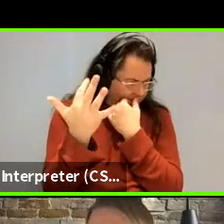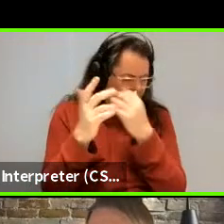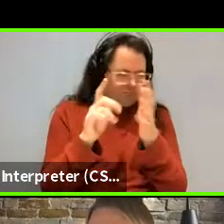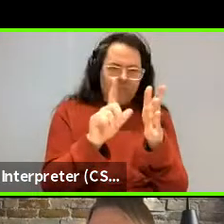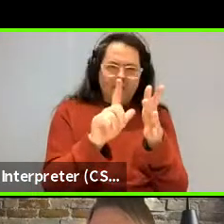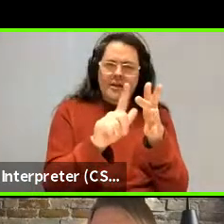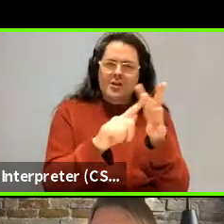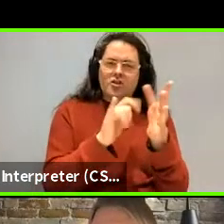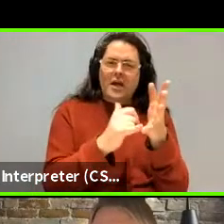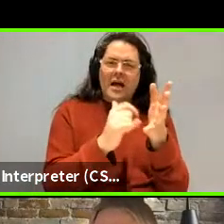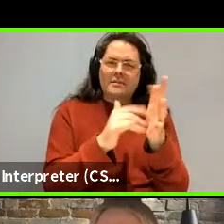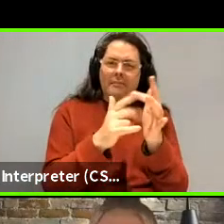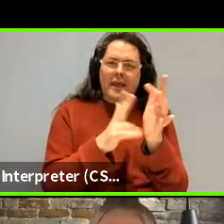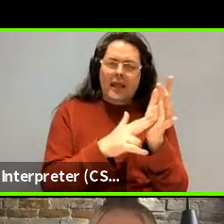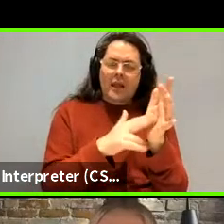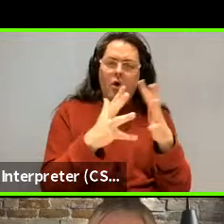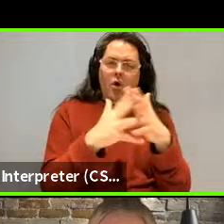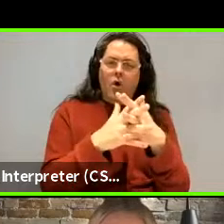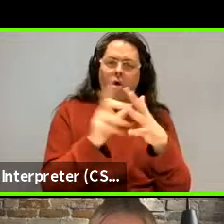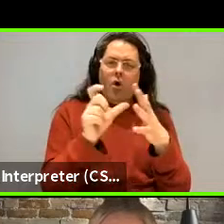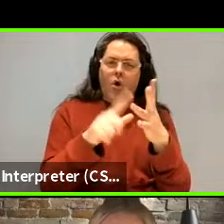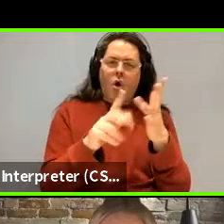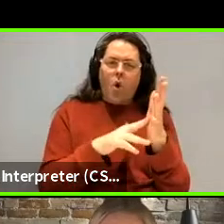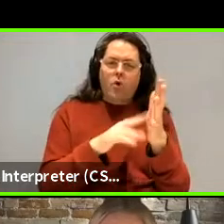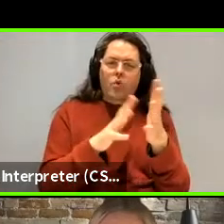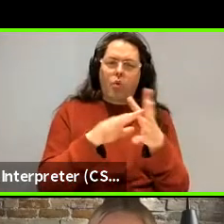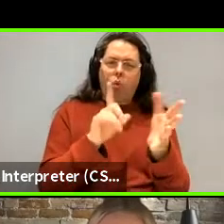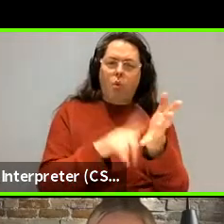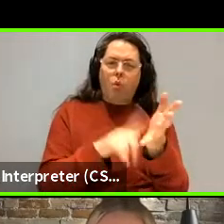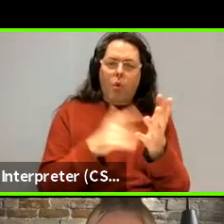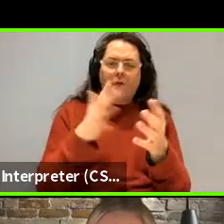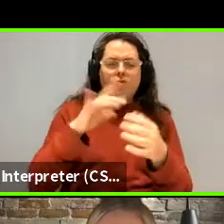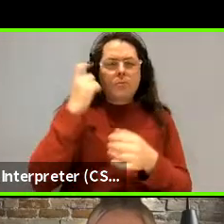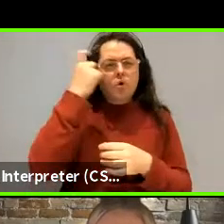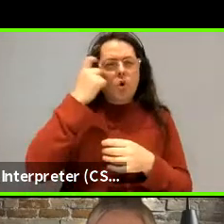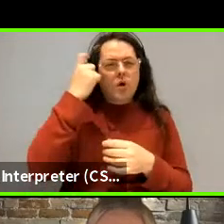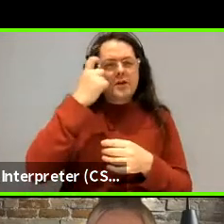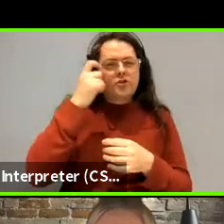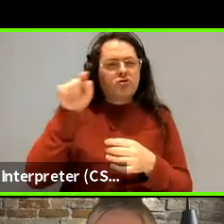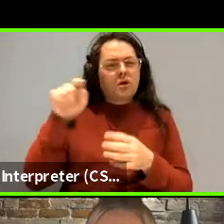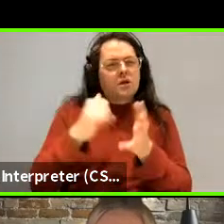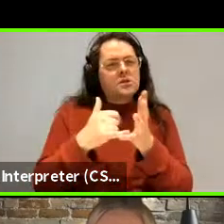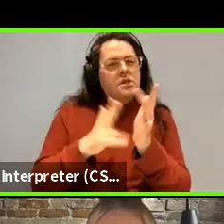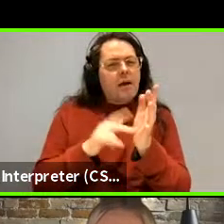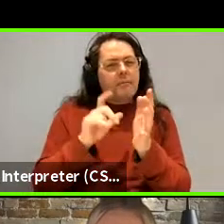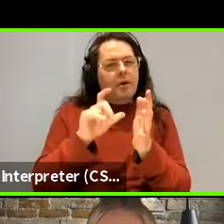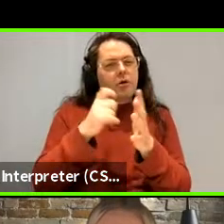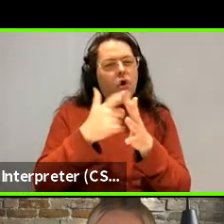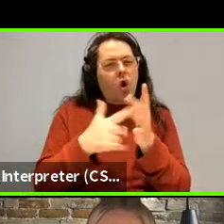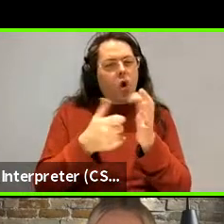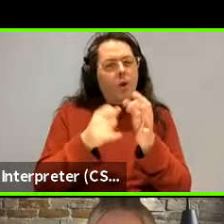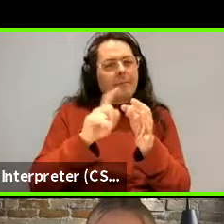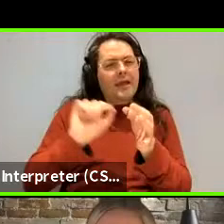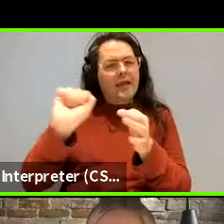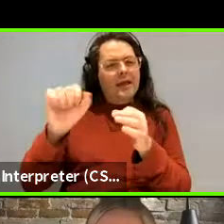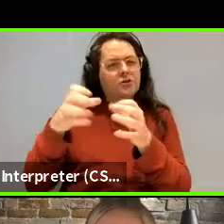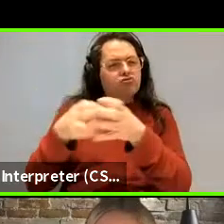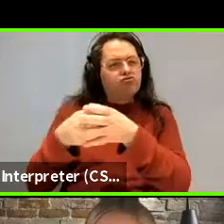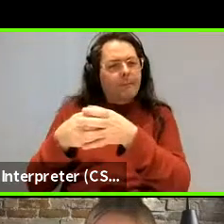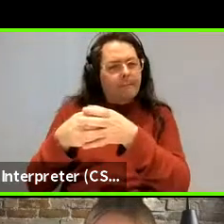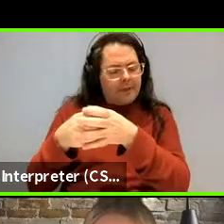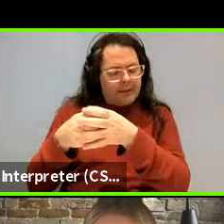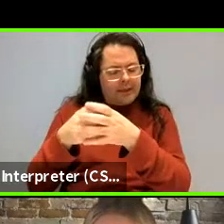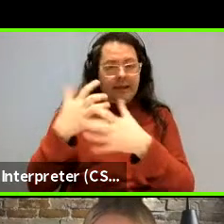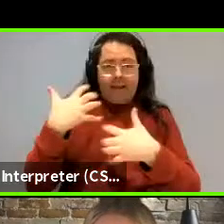Conwall from 2017 in cognition. It's, it's from Simon Kirby's group is a neat paper showing, uh, the,